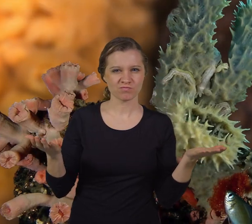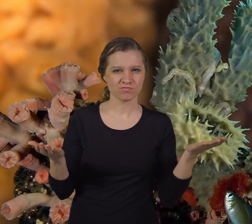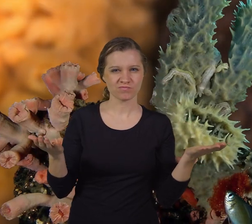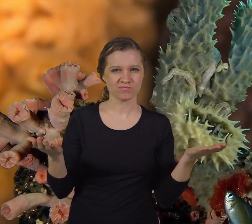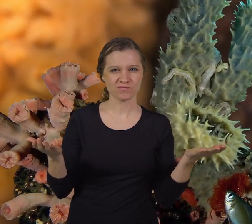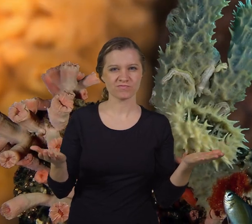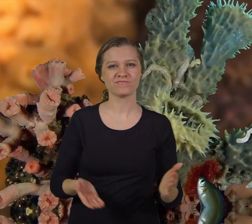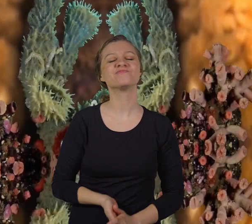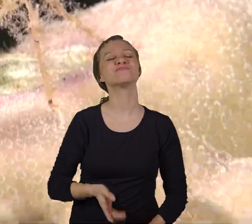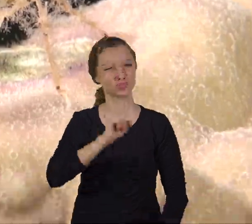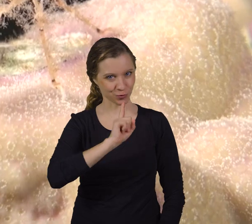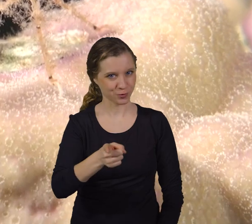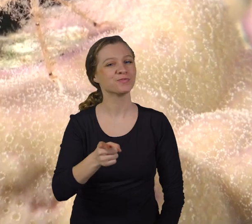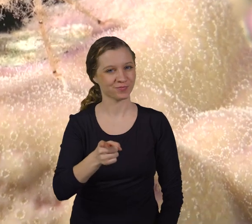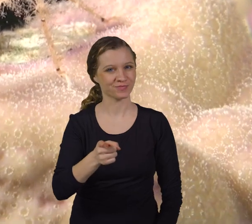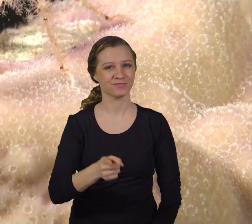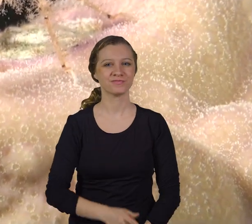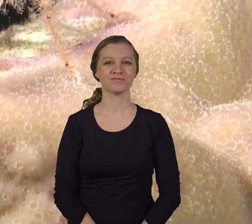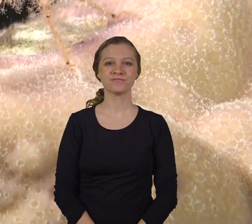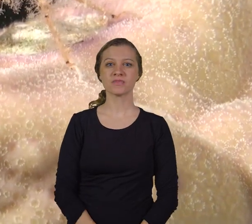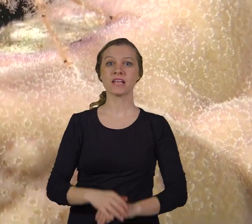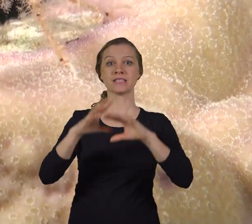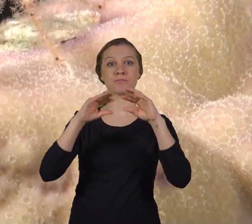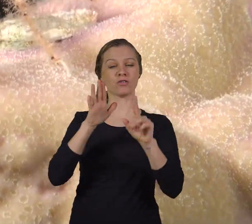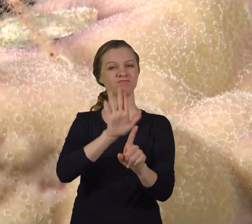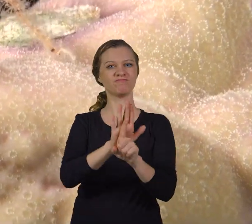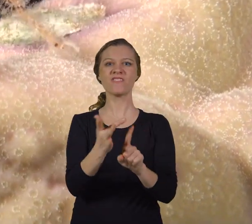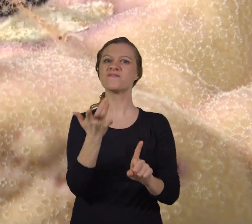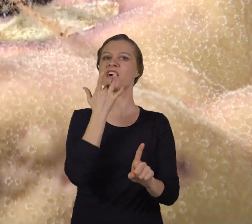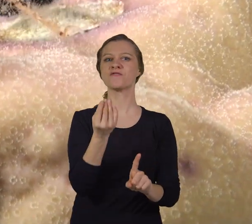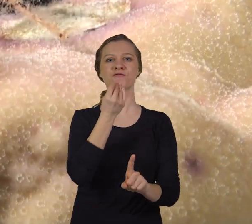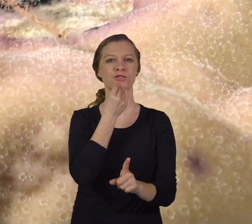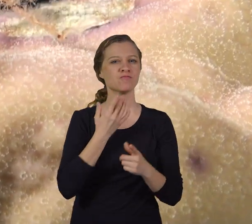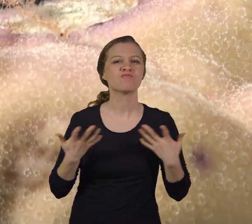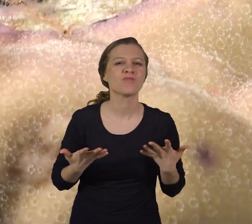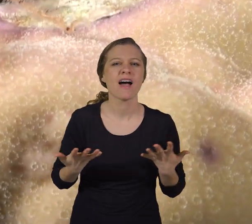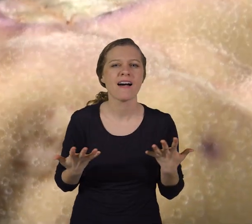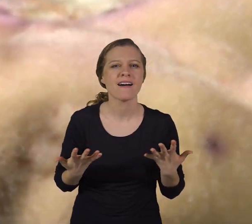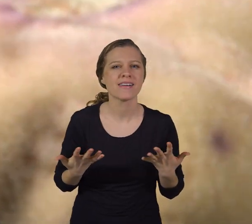True What is a sponge's favorite food?